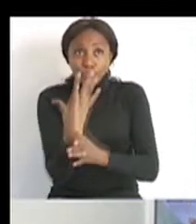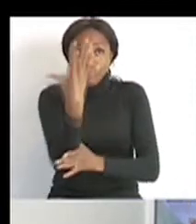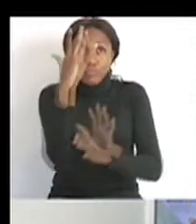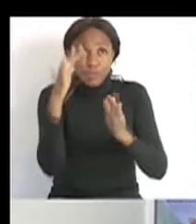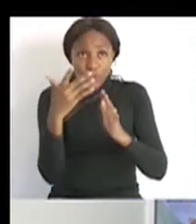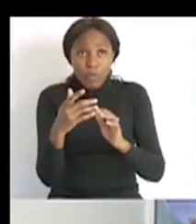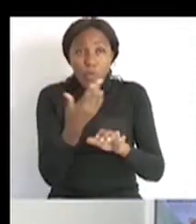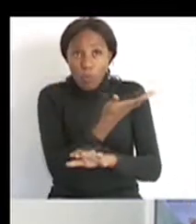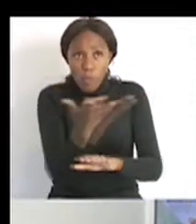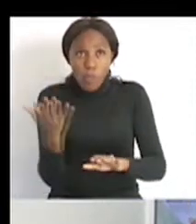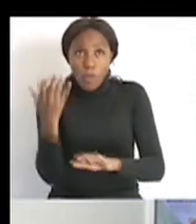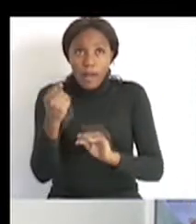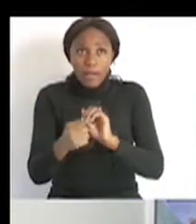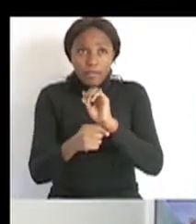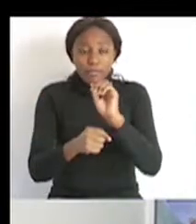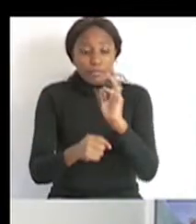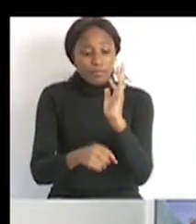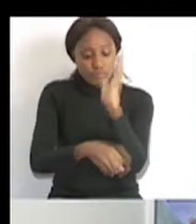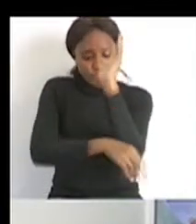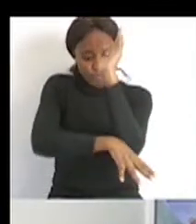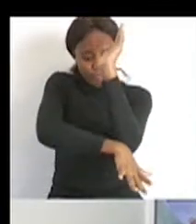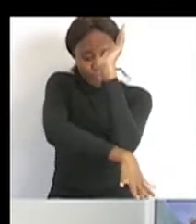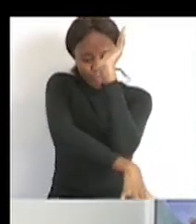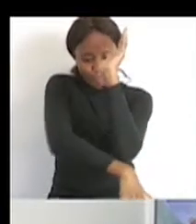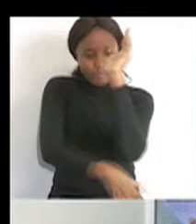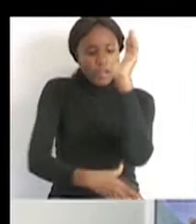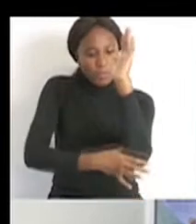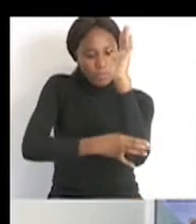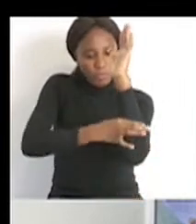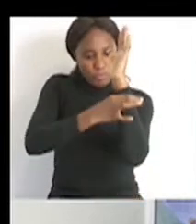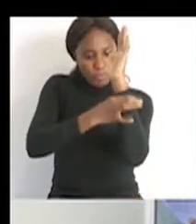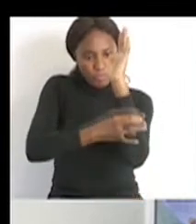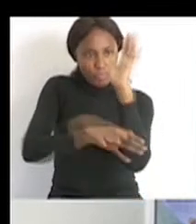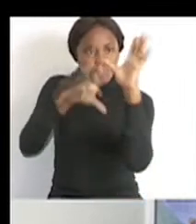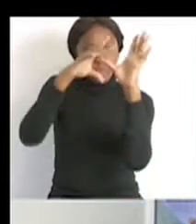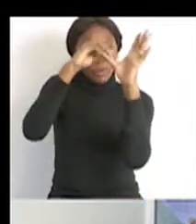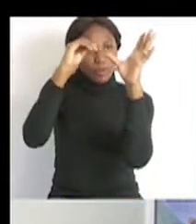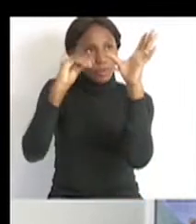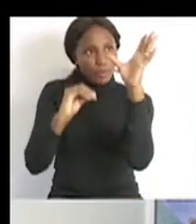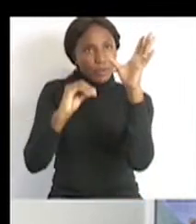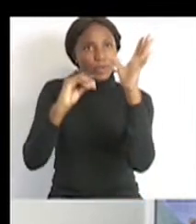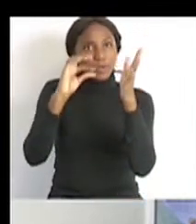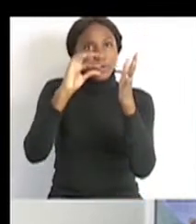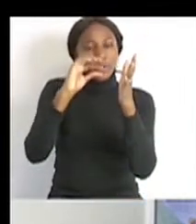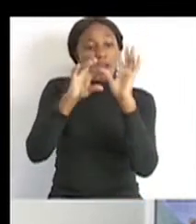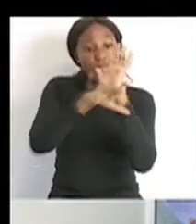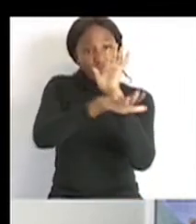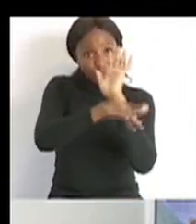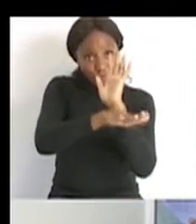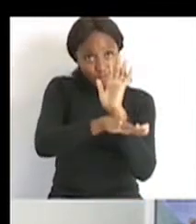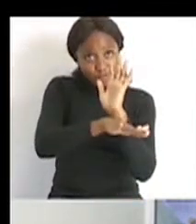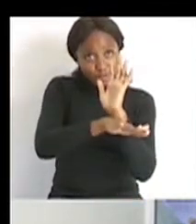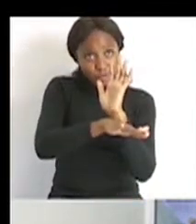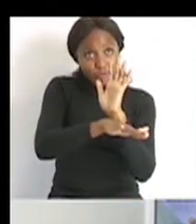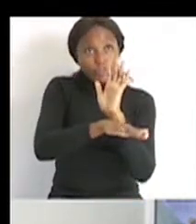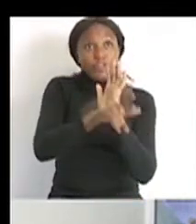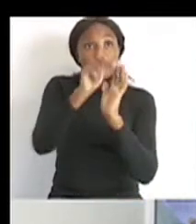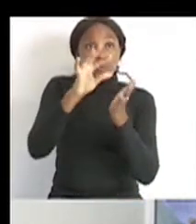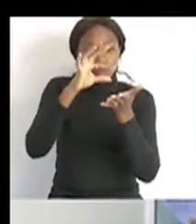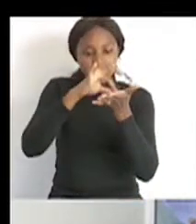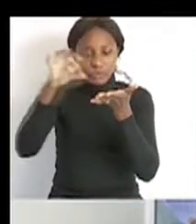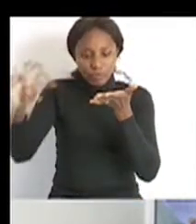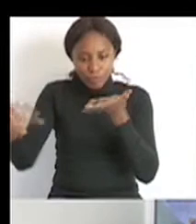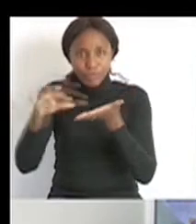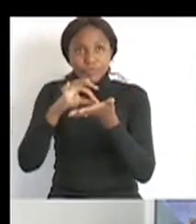have roots, they have stems, they have leaves, they have fruits and they have seeds.